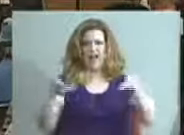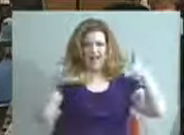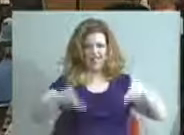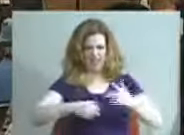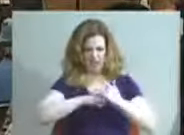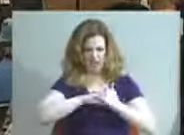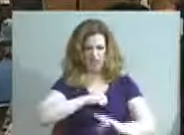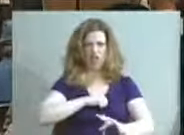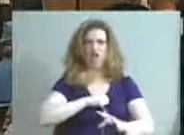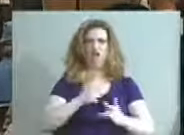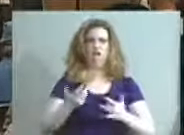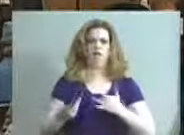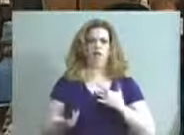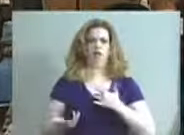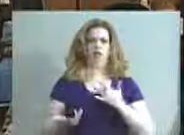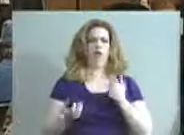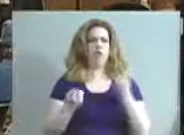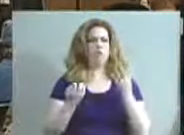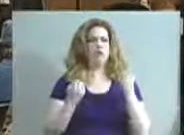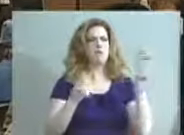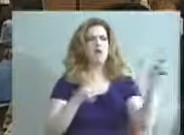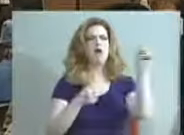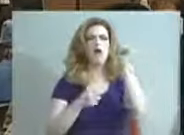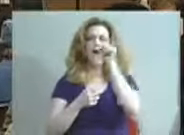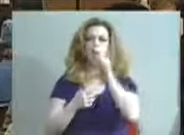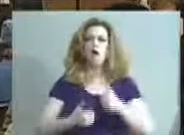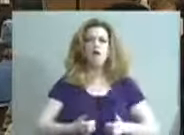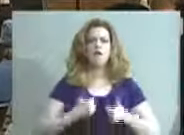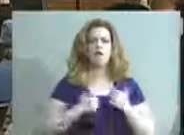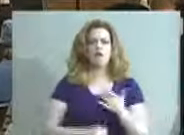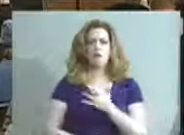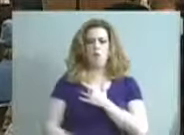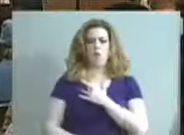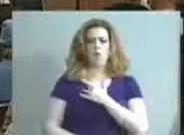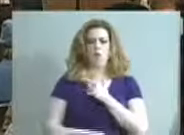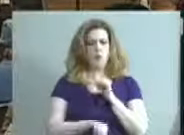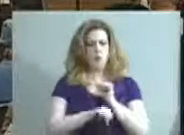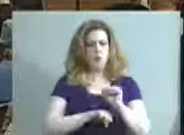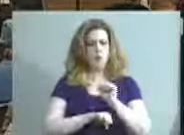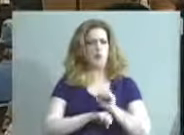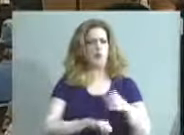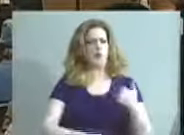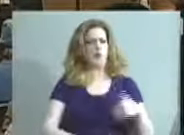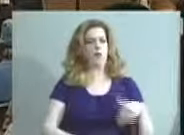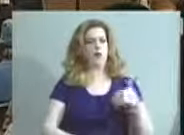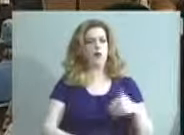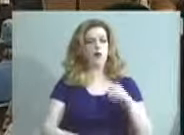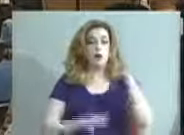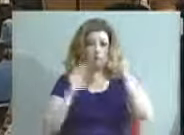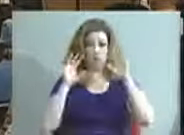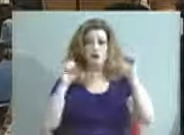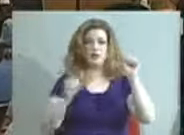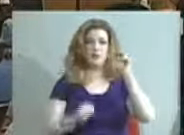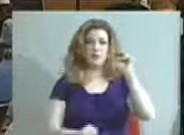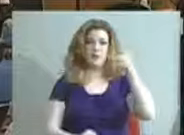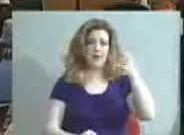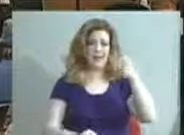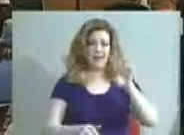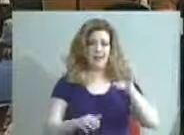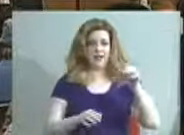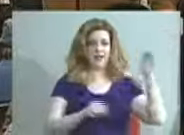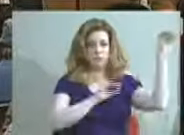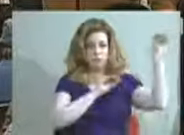in so many of our our lives and hearts but also our work president McGowan came to Louisville in